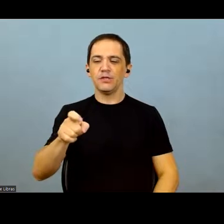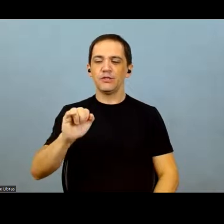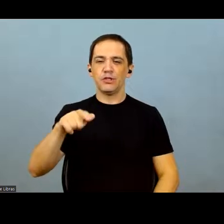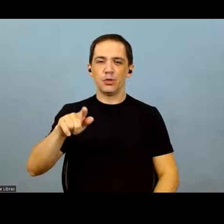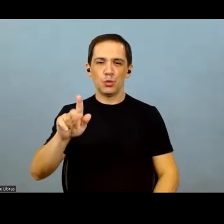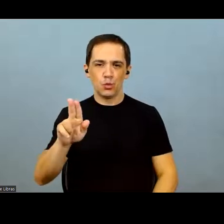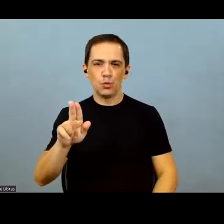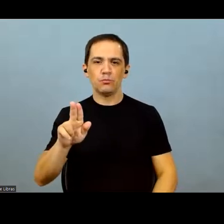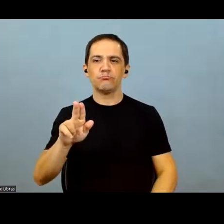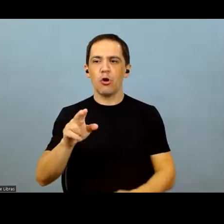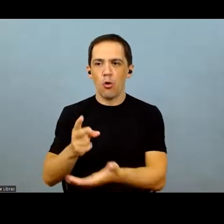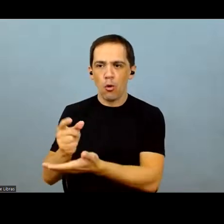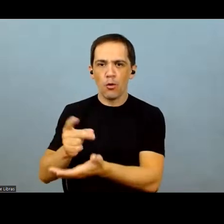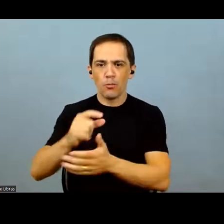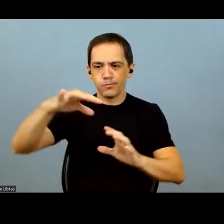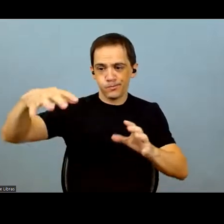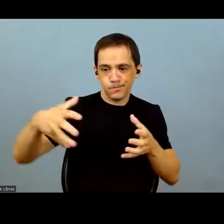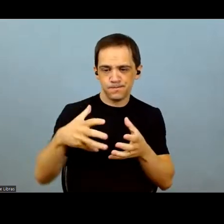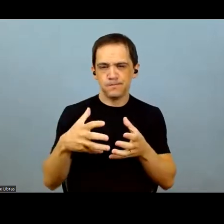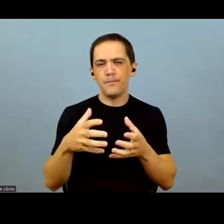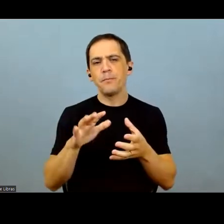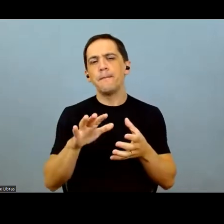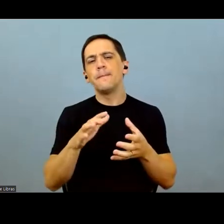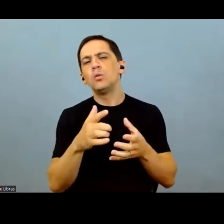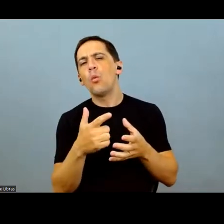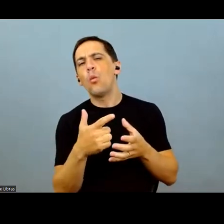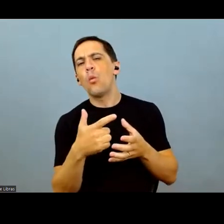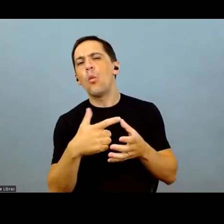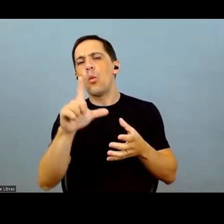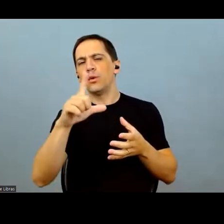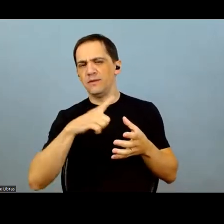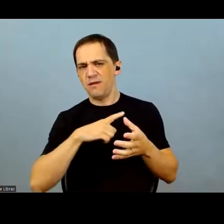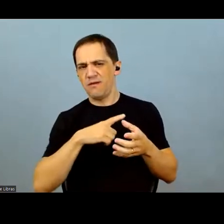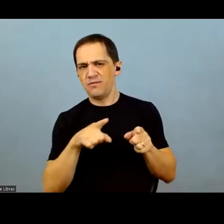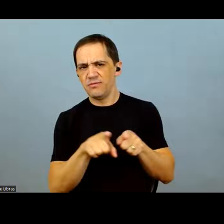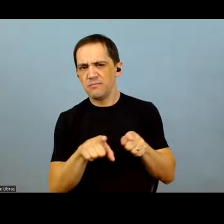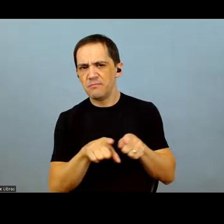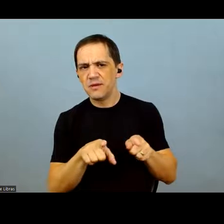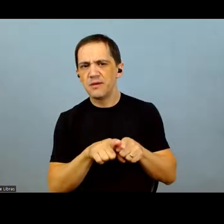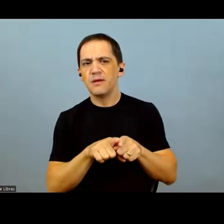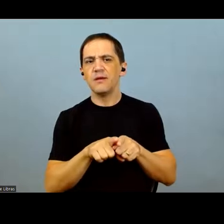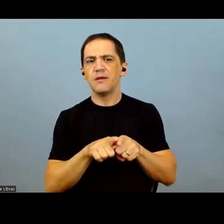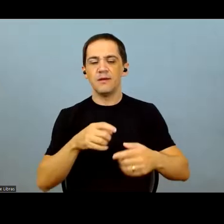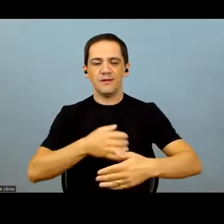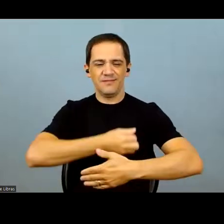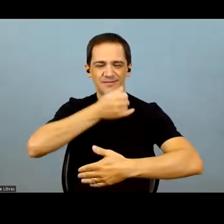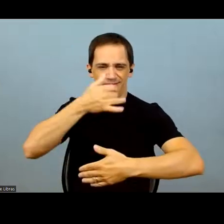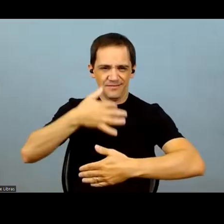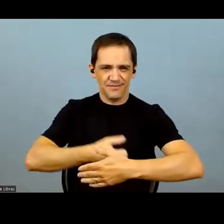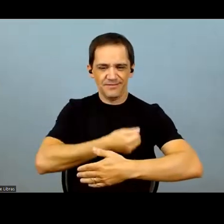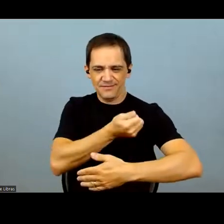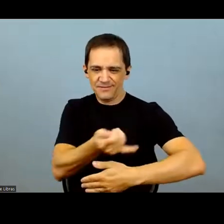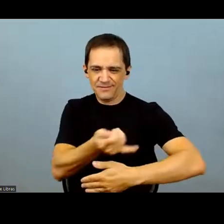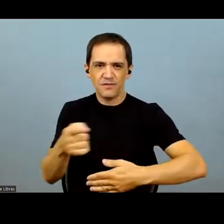acquisition and looking to the future, what other new avenues for growth can we